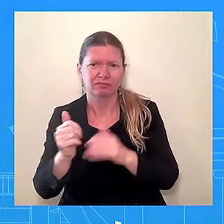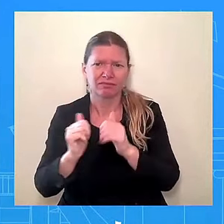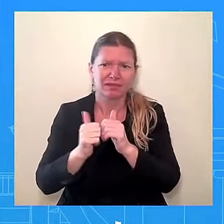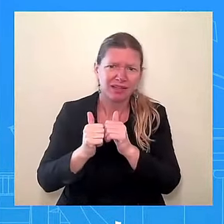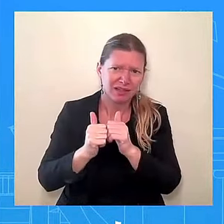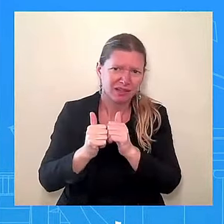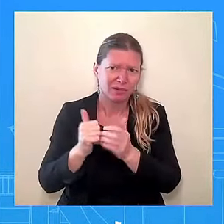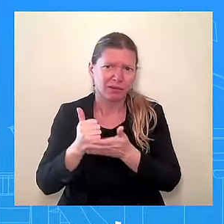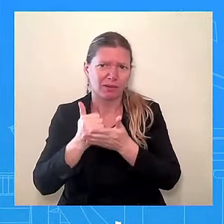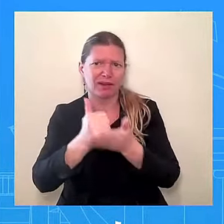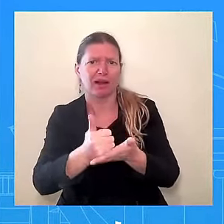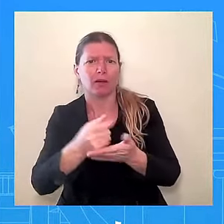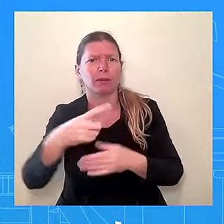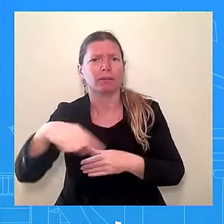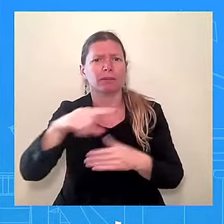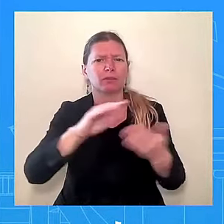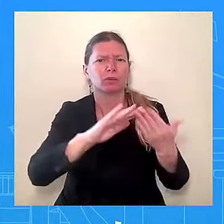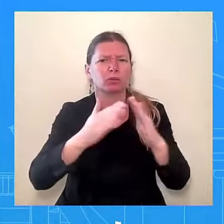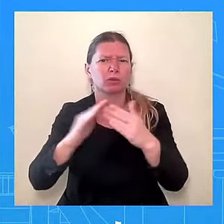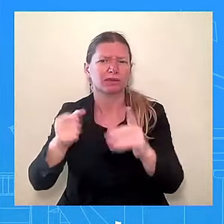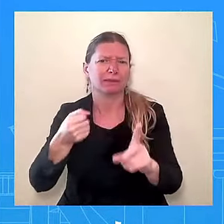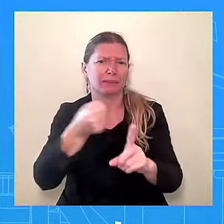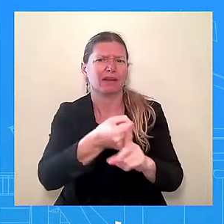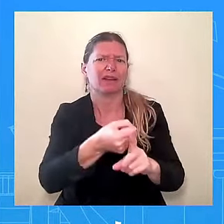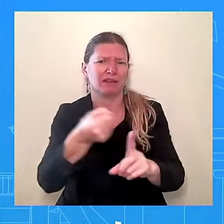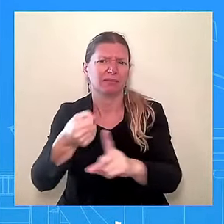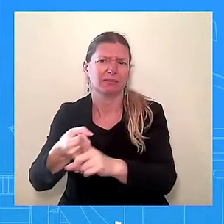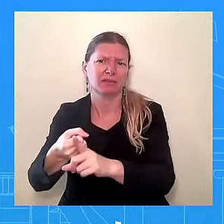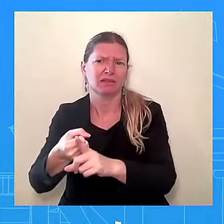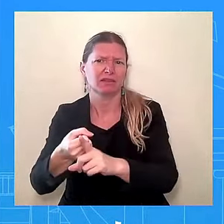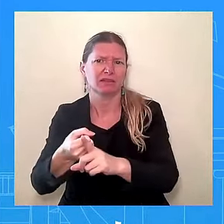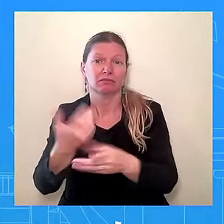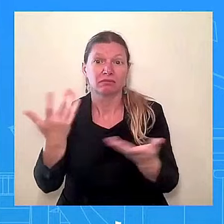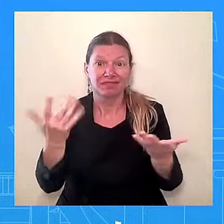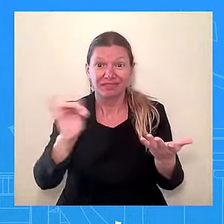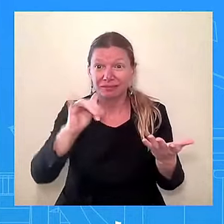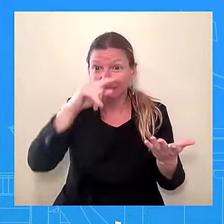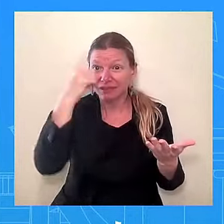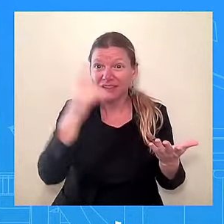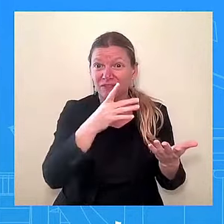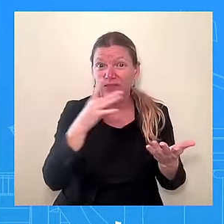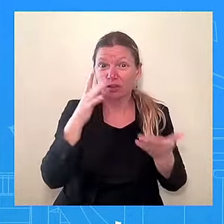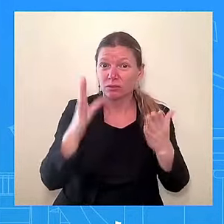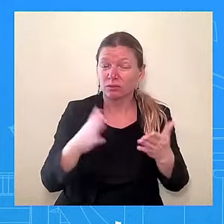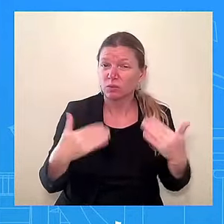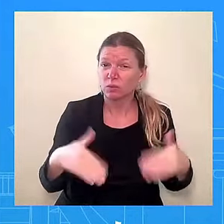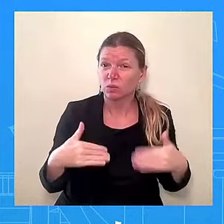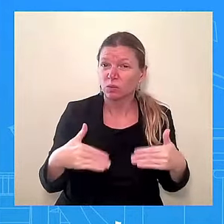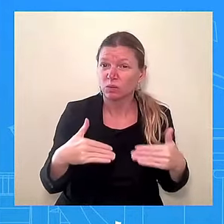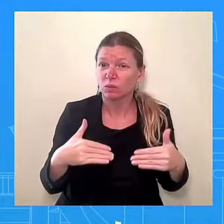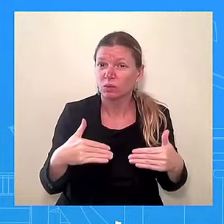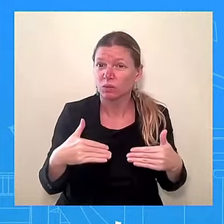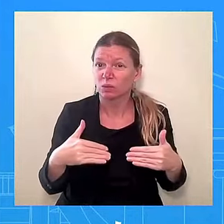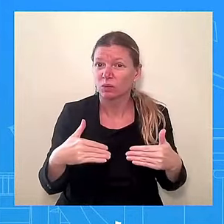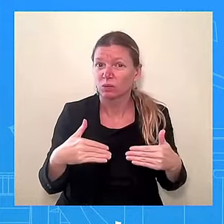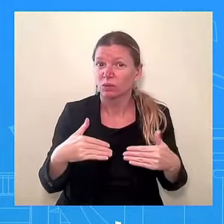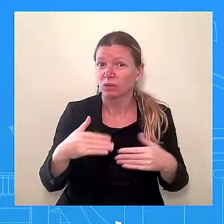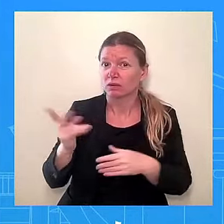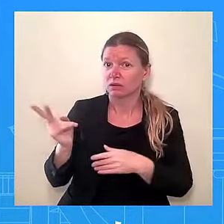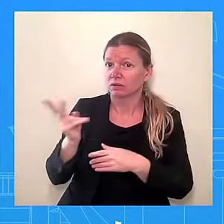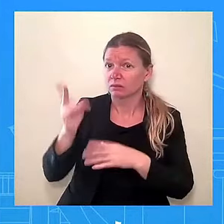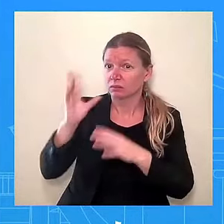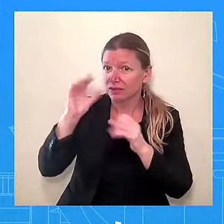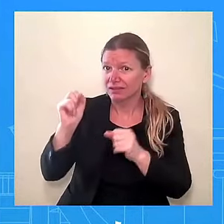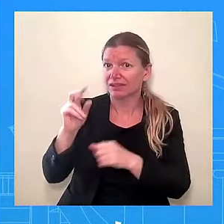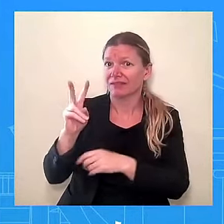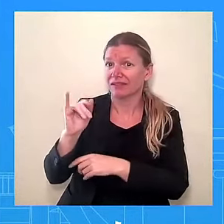obviously black farmers in this regard. And so that was part of the conversation. But I just don't have anything else specifically. We will see